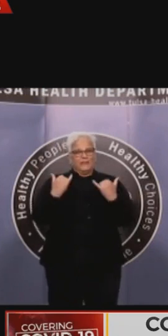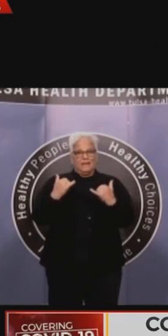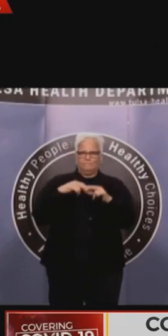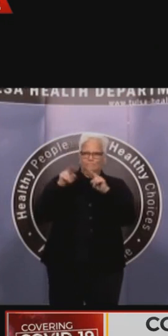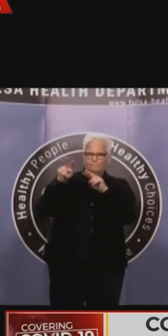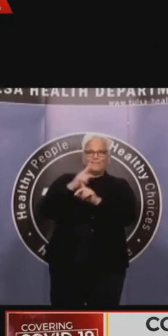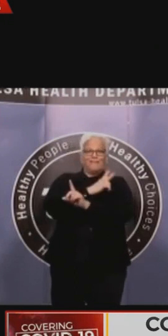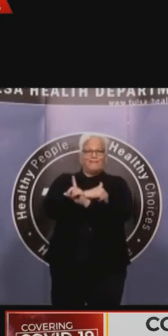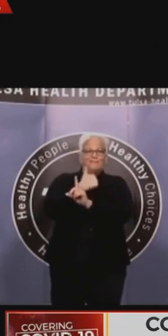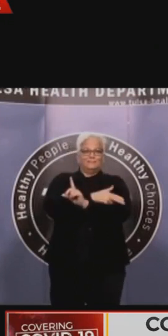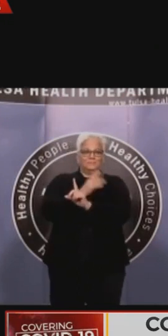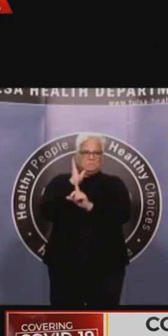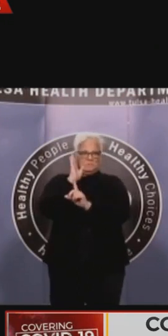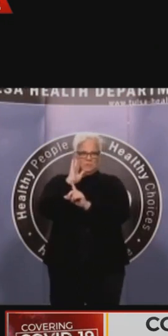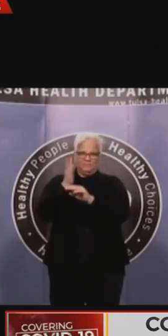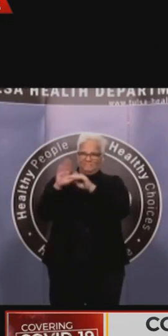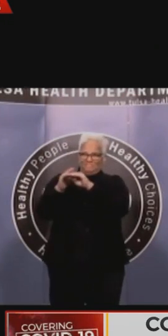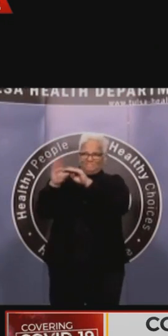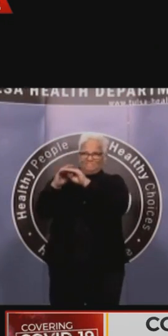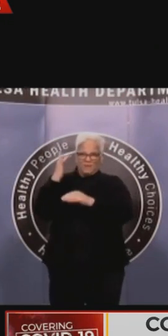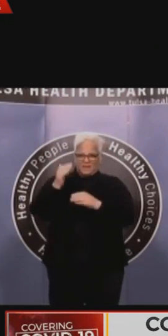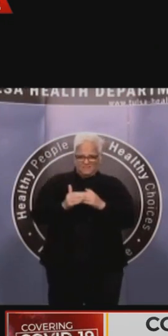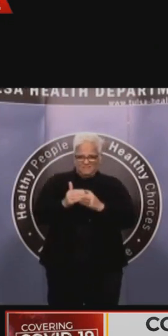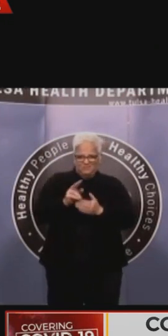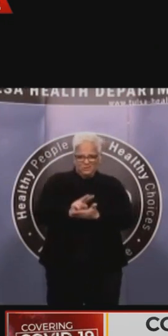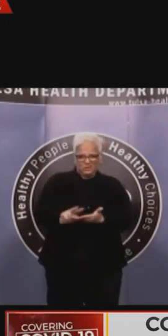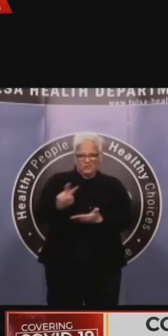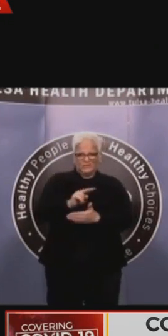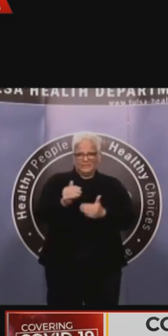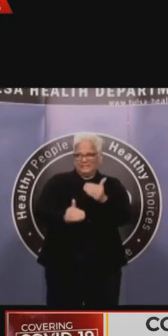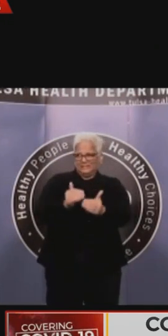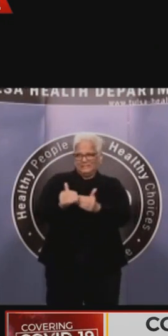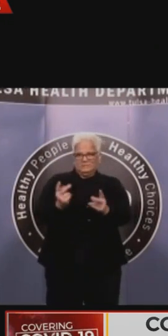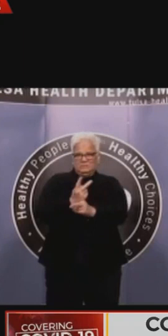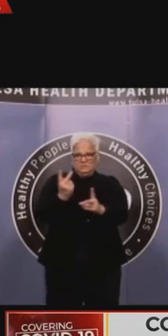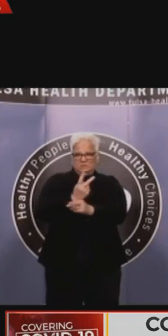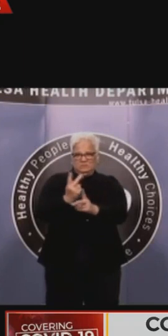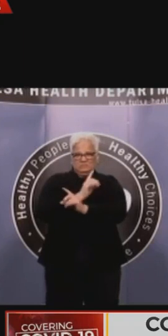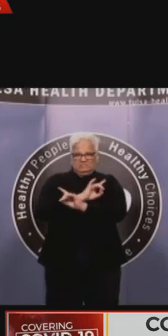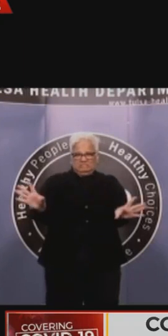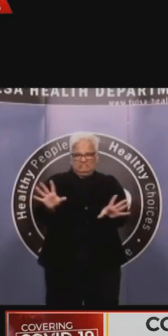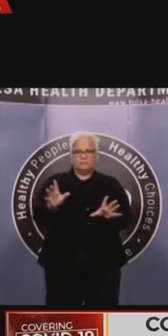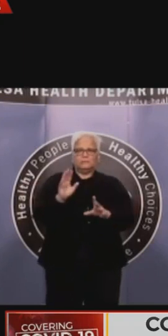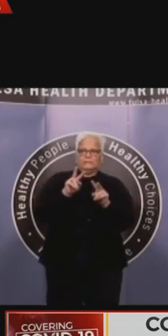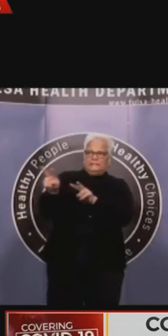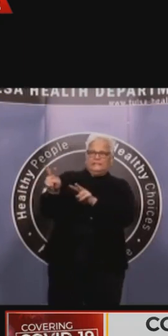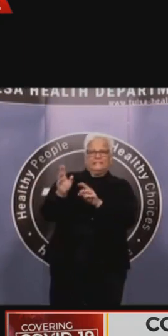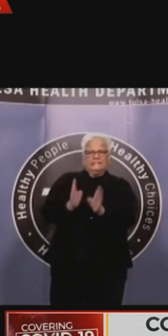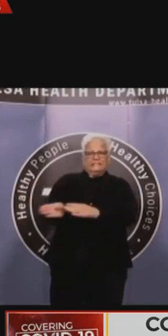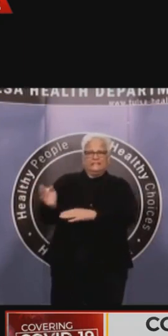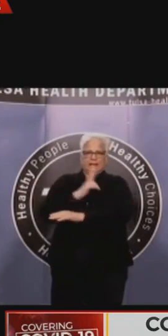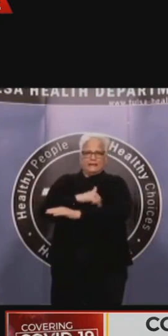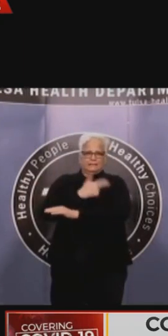prepare for that event, to allow enough capacity within our healthcare system